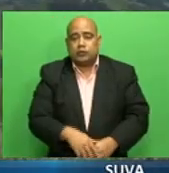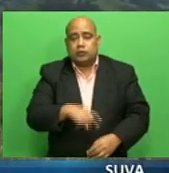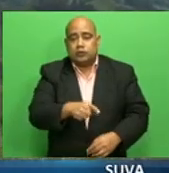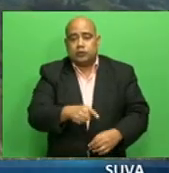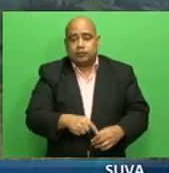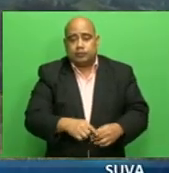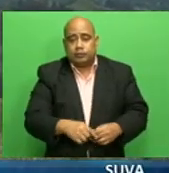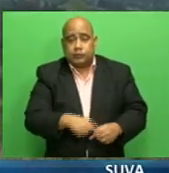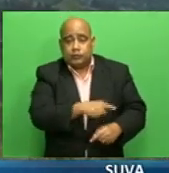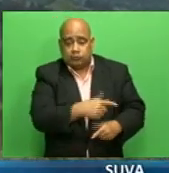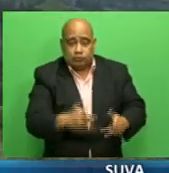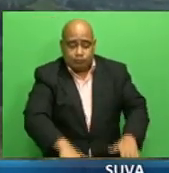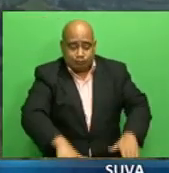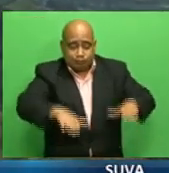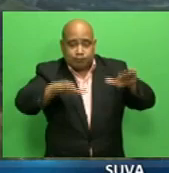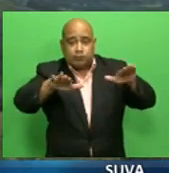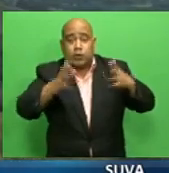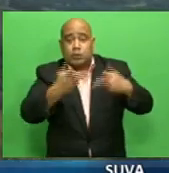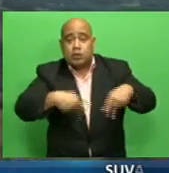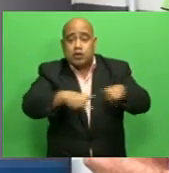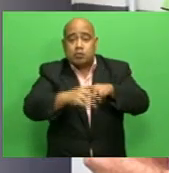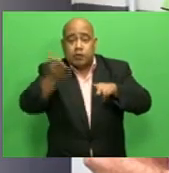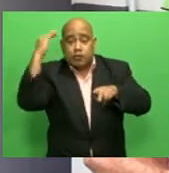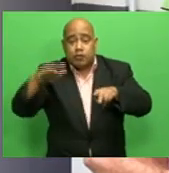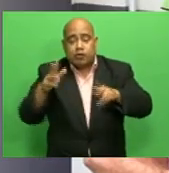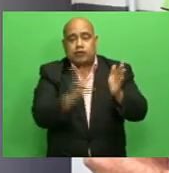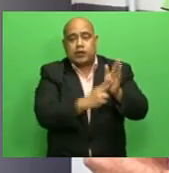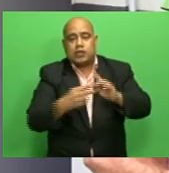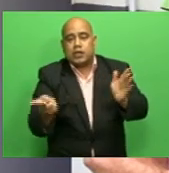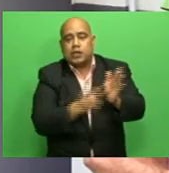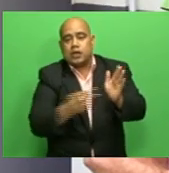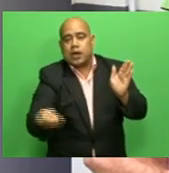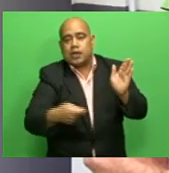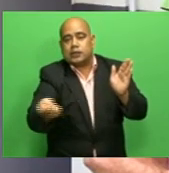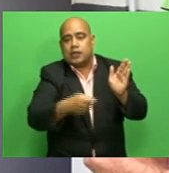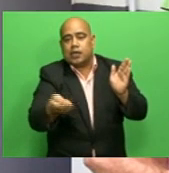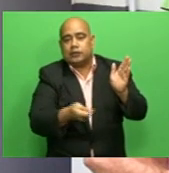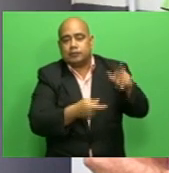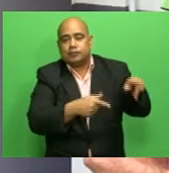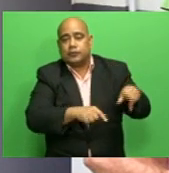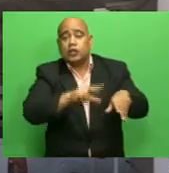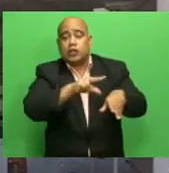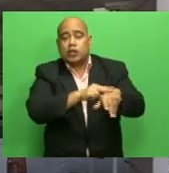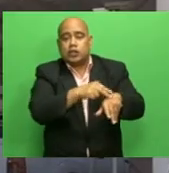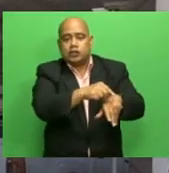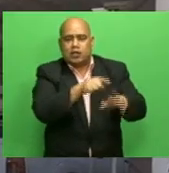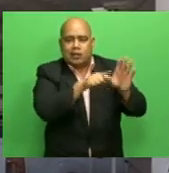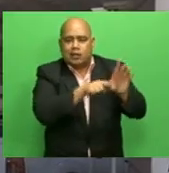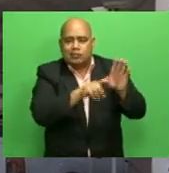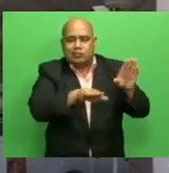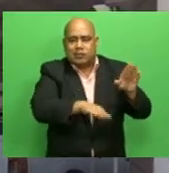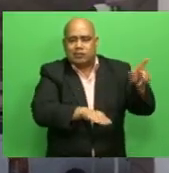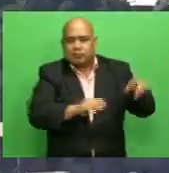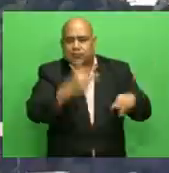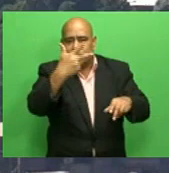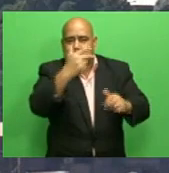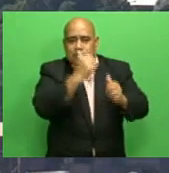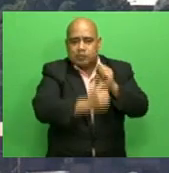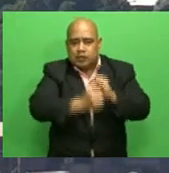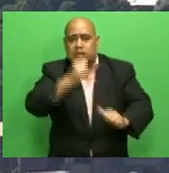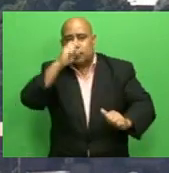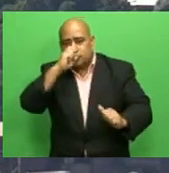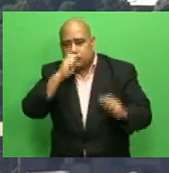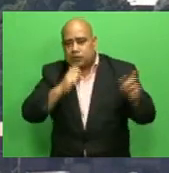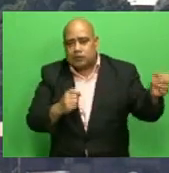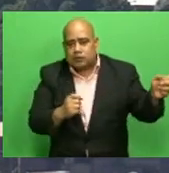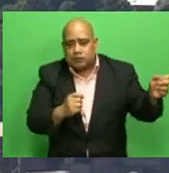Dr. Elaythian Dele Sao is the youngest of eight siblings. He missed his dad's working years in the watercolor